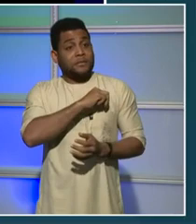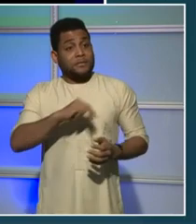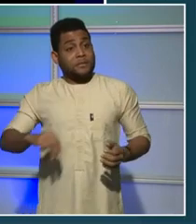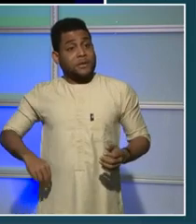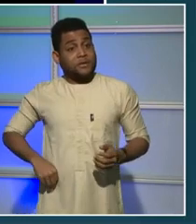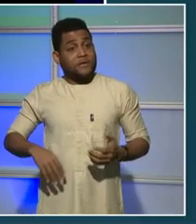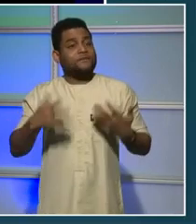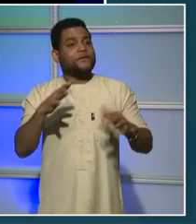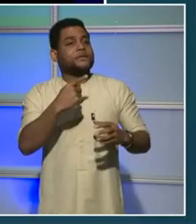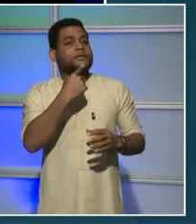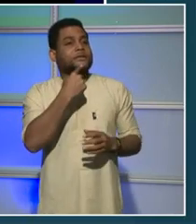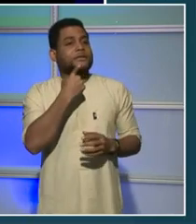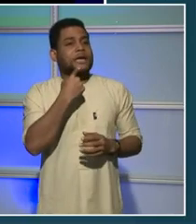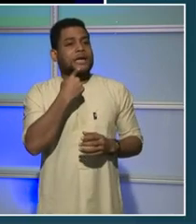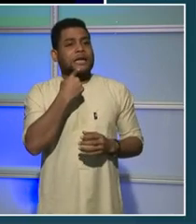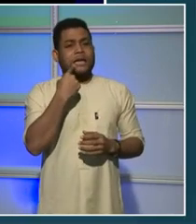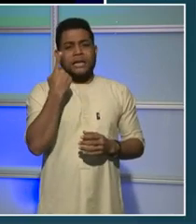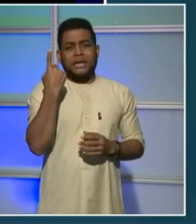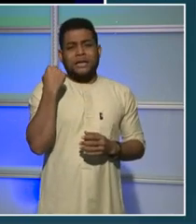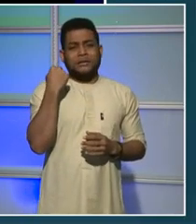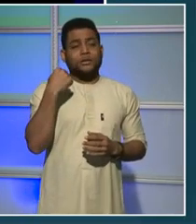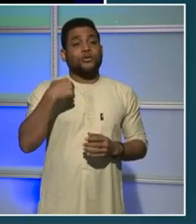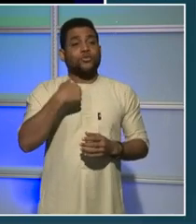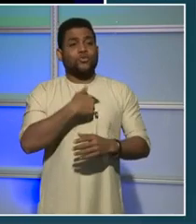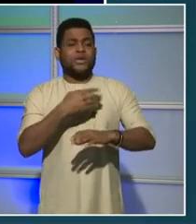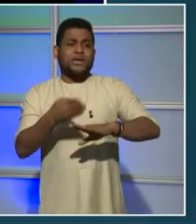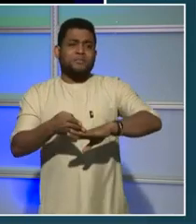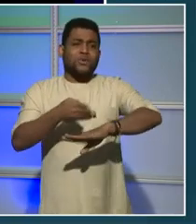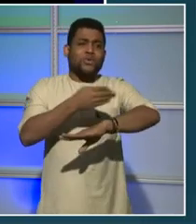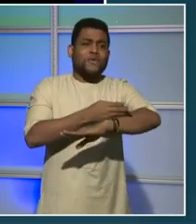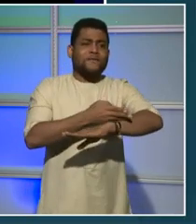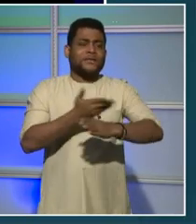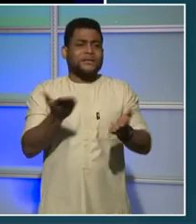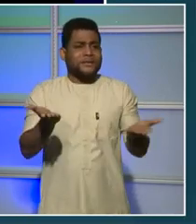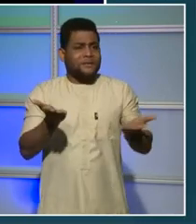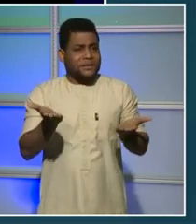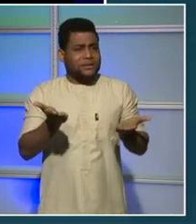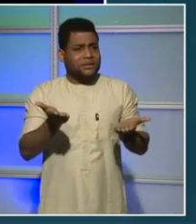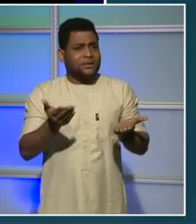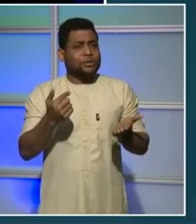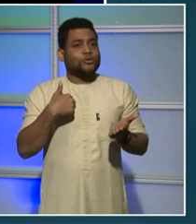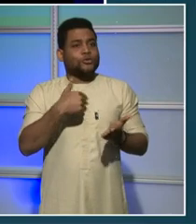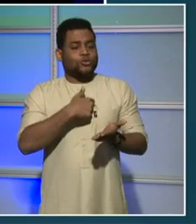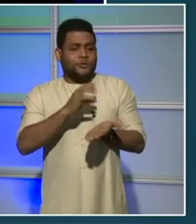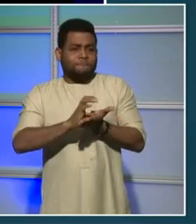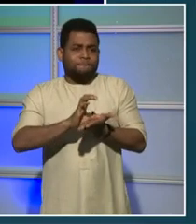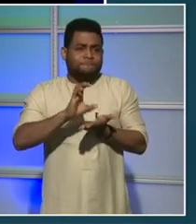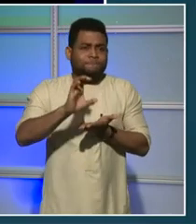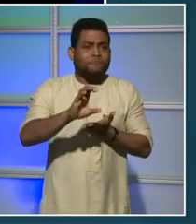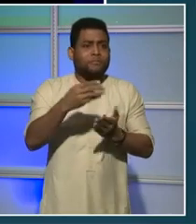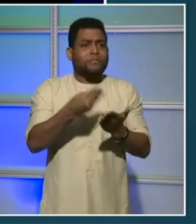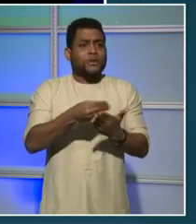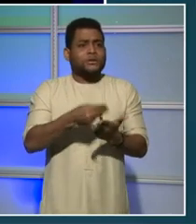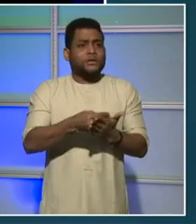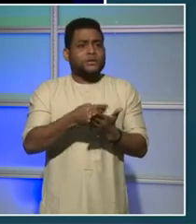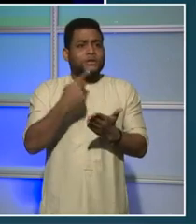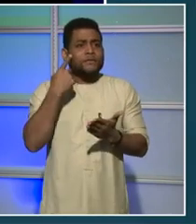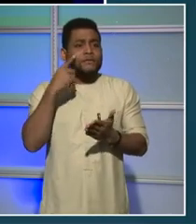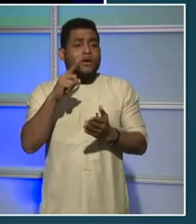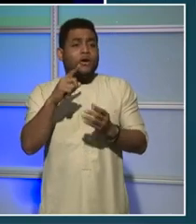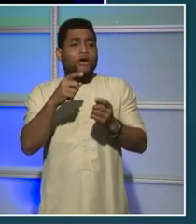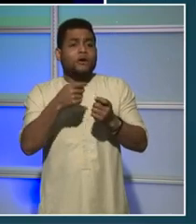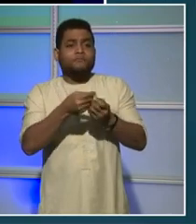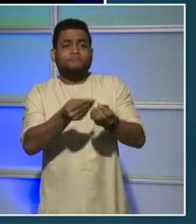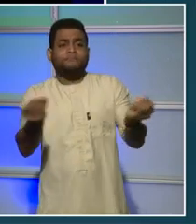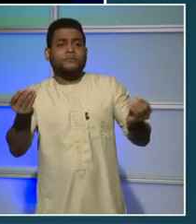year in a fund that would help us attract healthy food providers in Ward 7 and 8. I've said